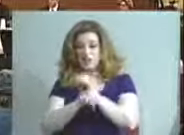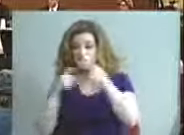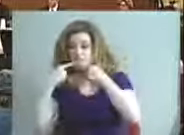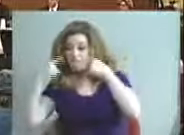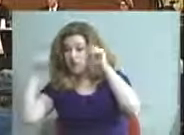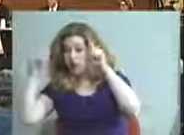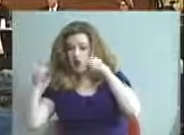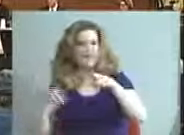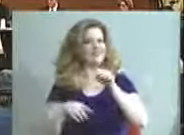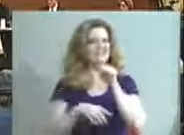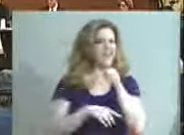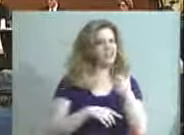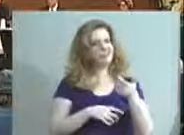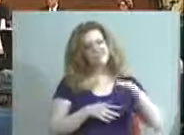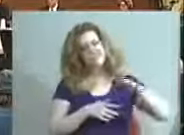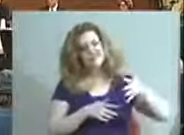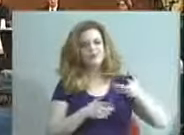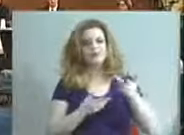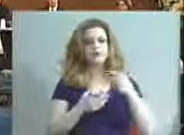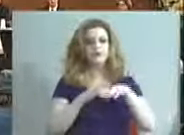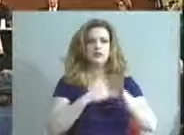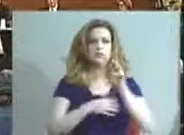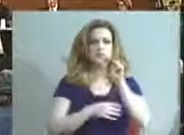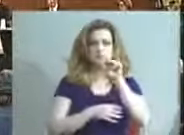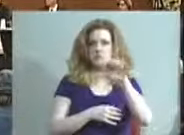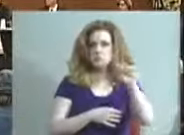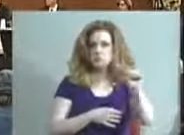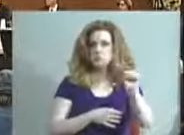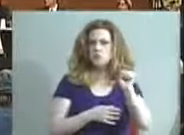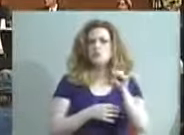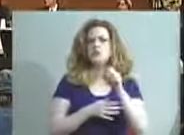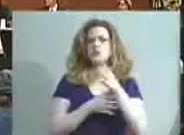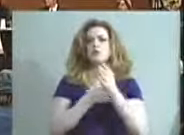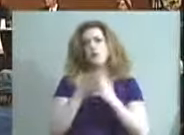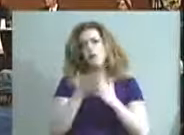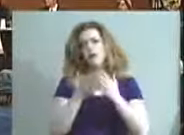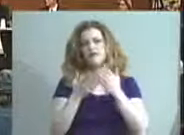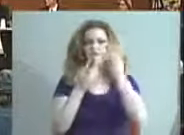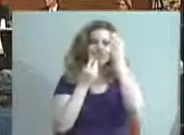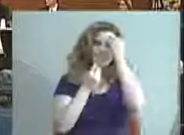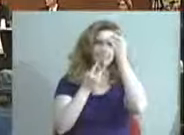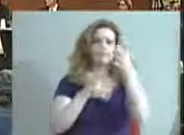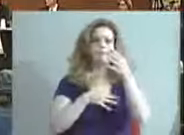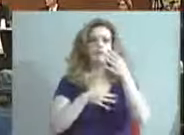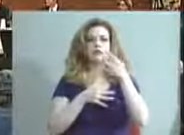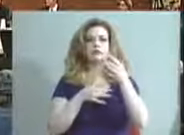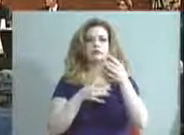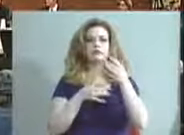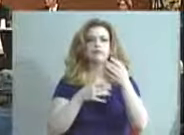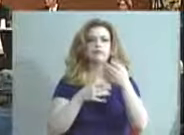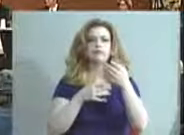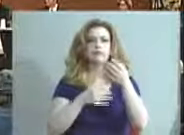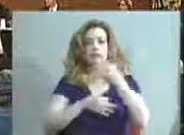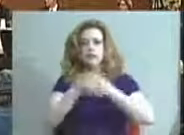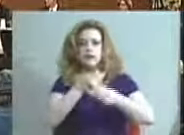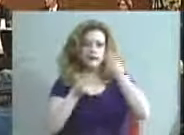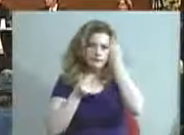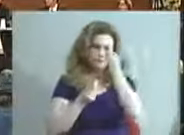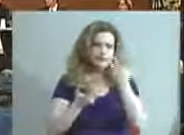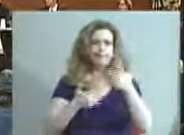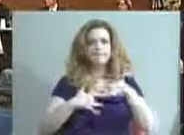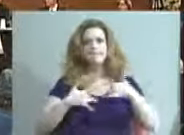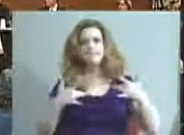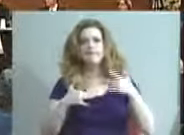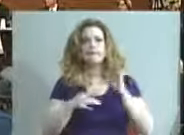schools it was really partly an information exchange where the board learned from what we've done and partly